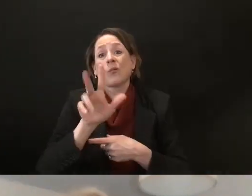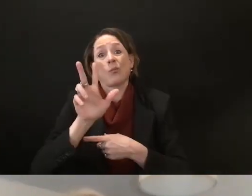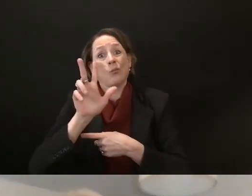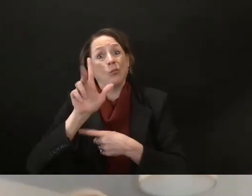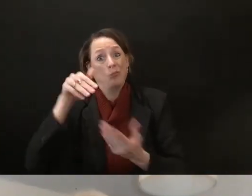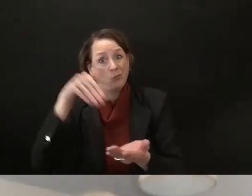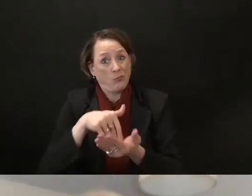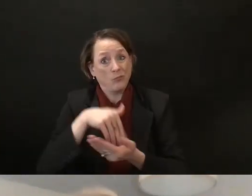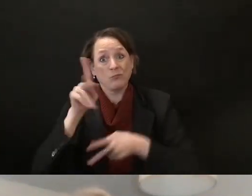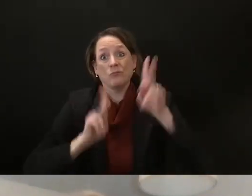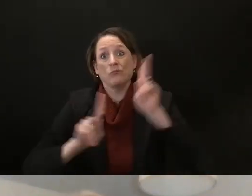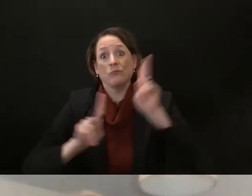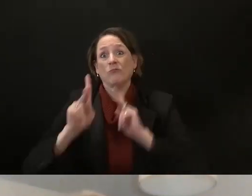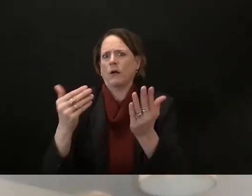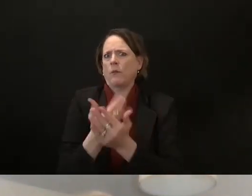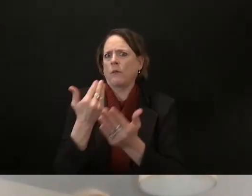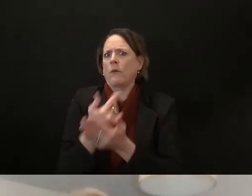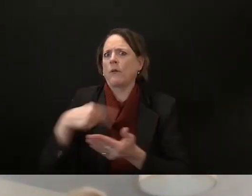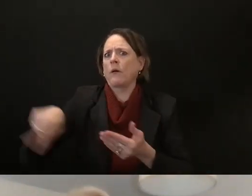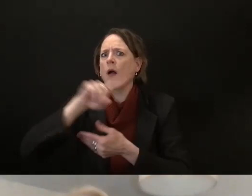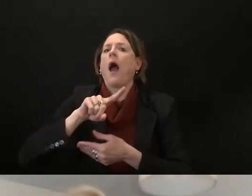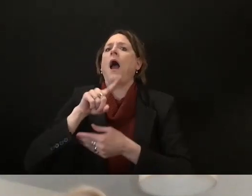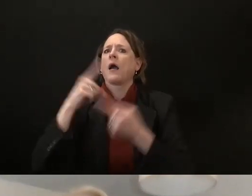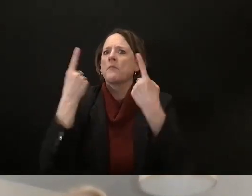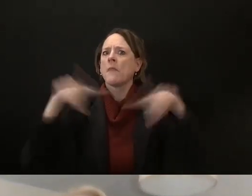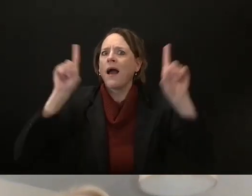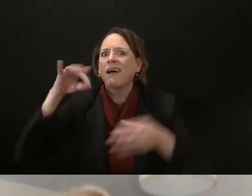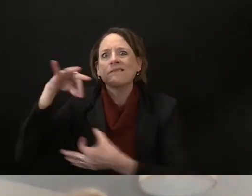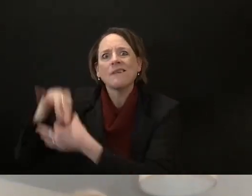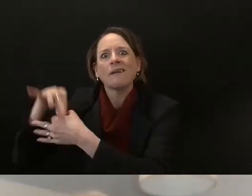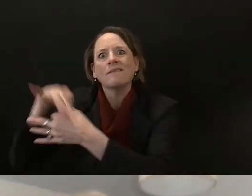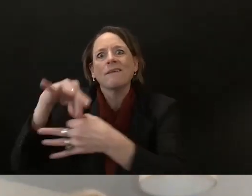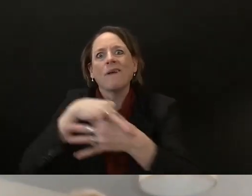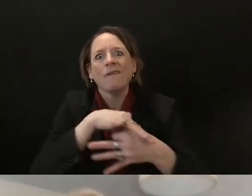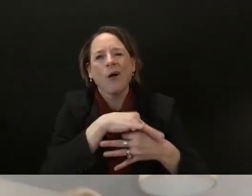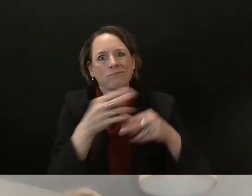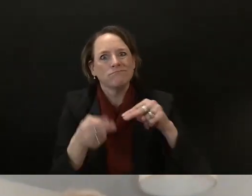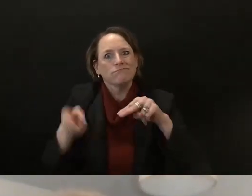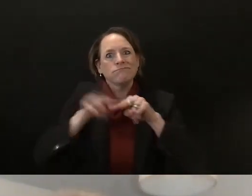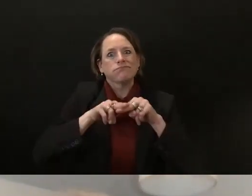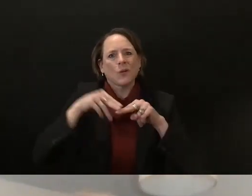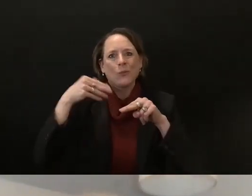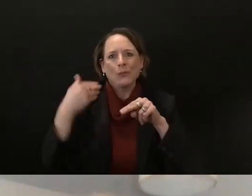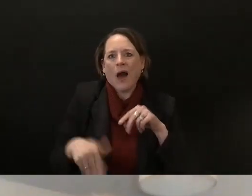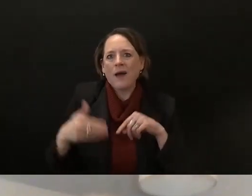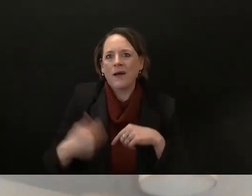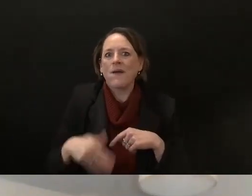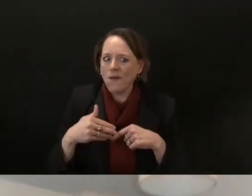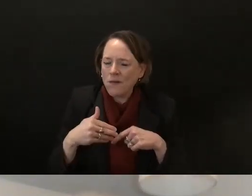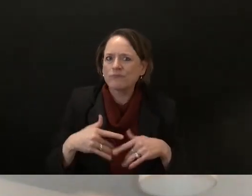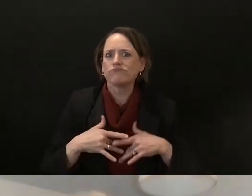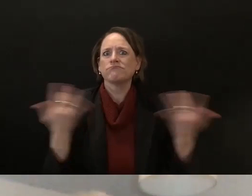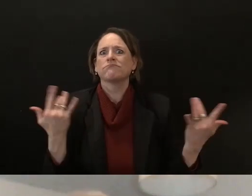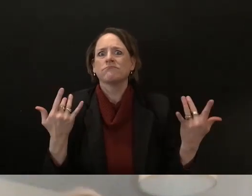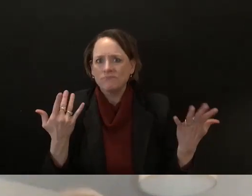months leading up to the election um you know these are voters that some were you know middle